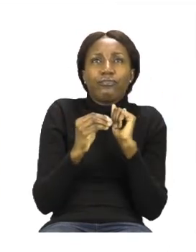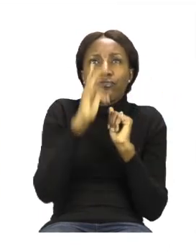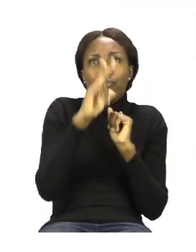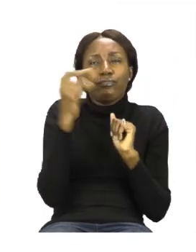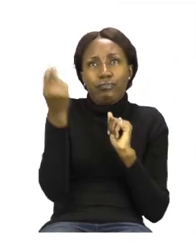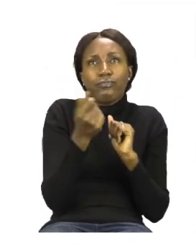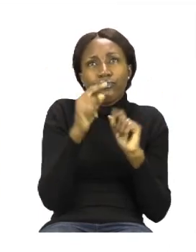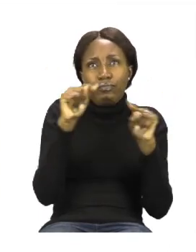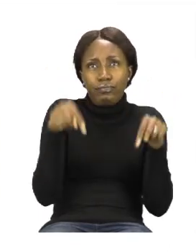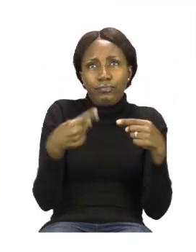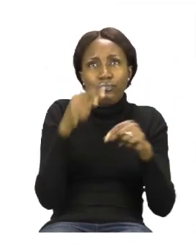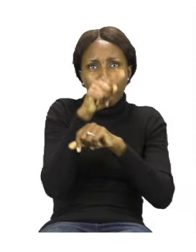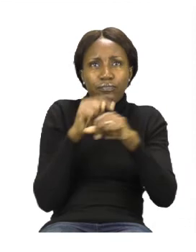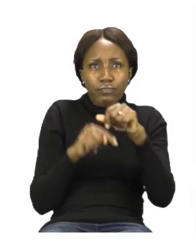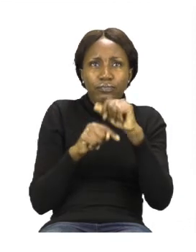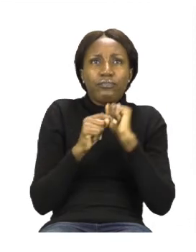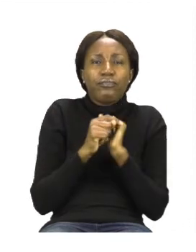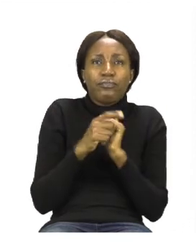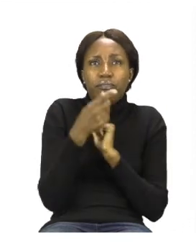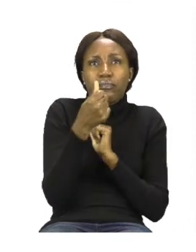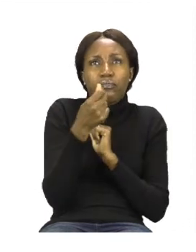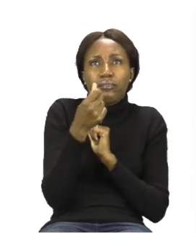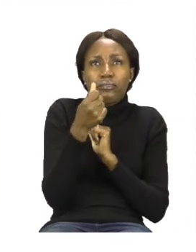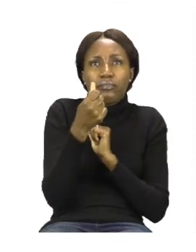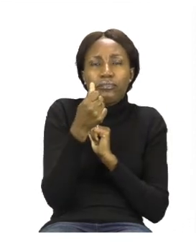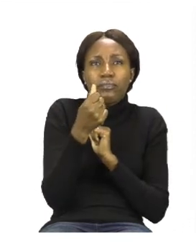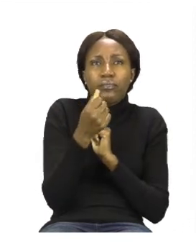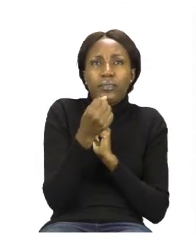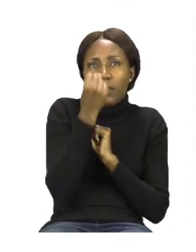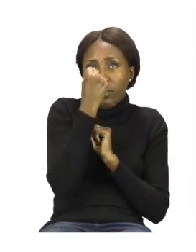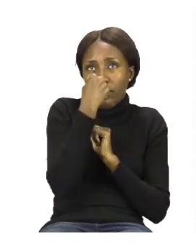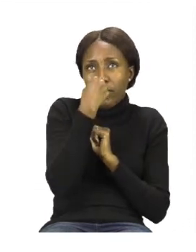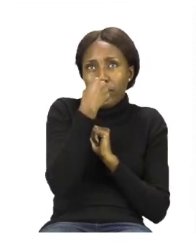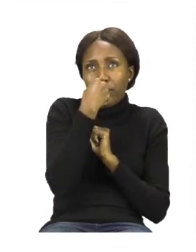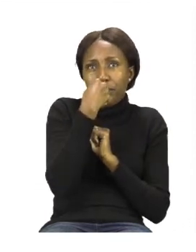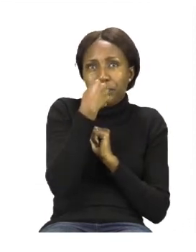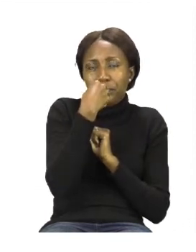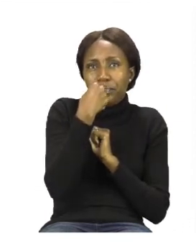customer, money, apple.